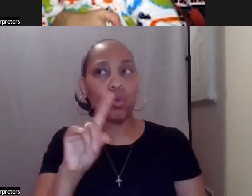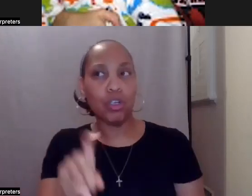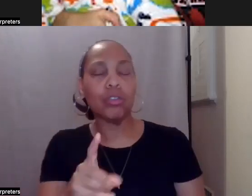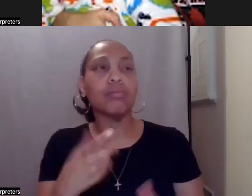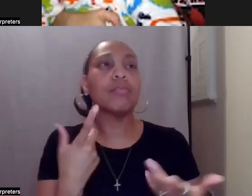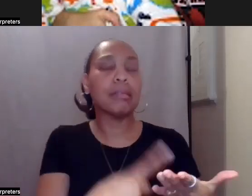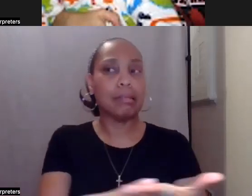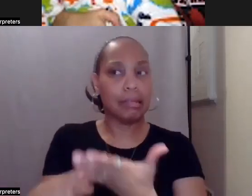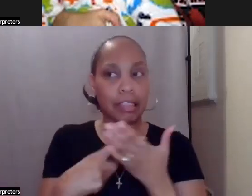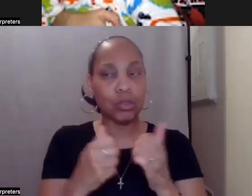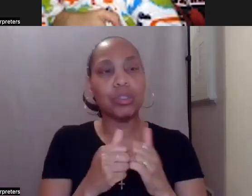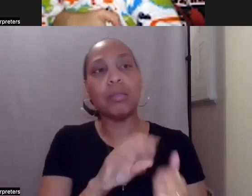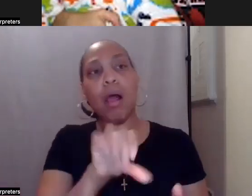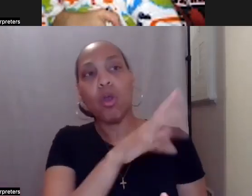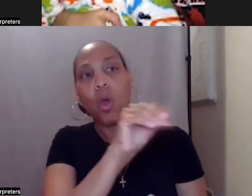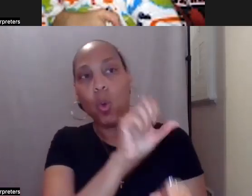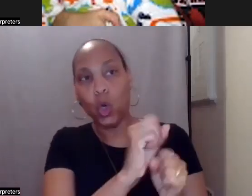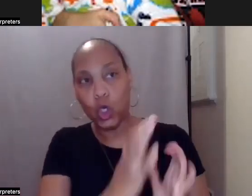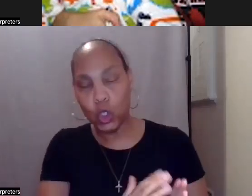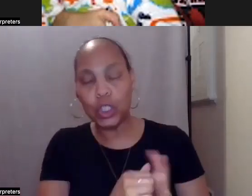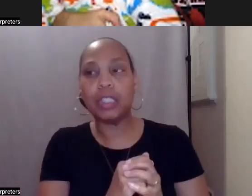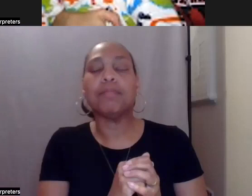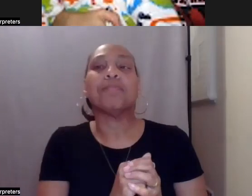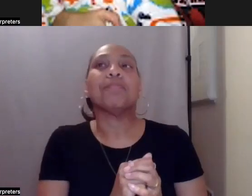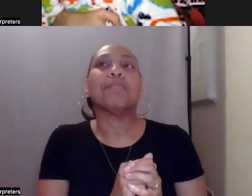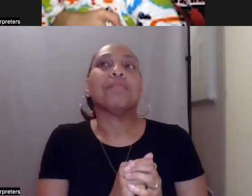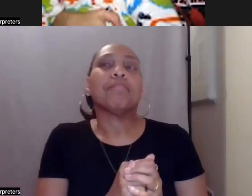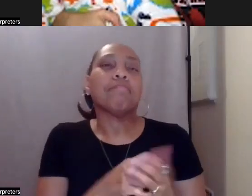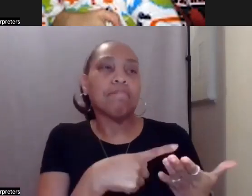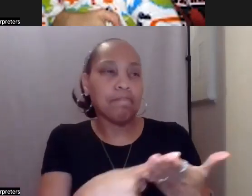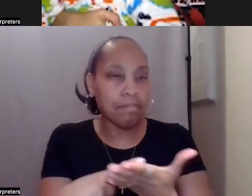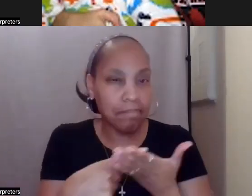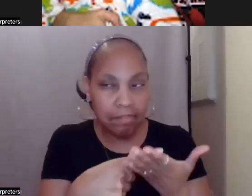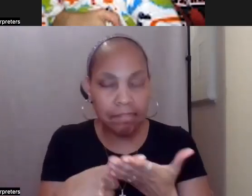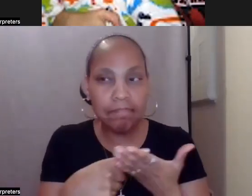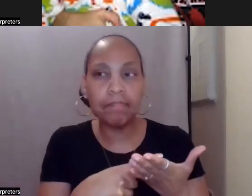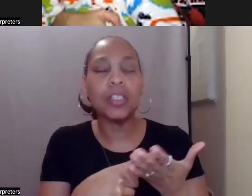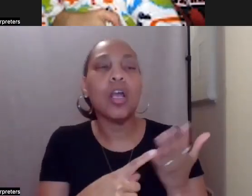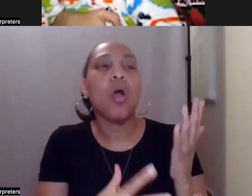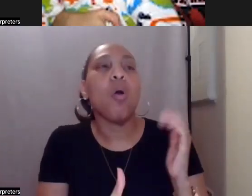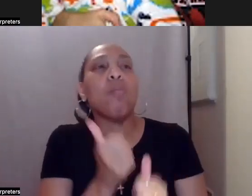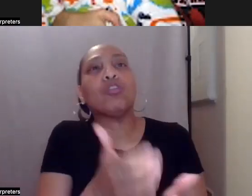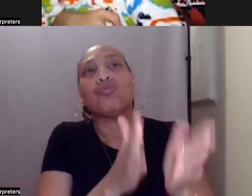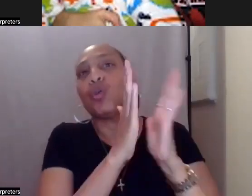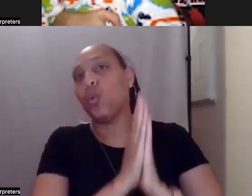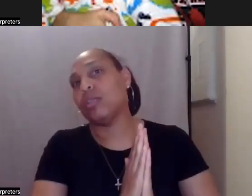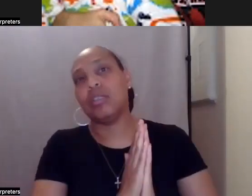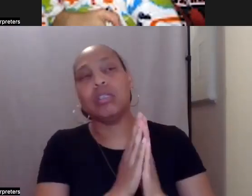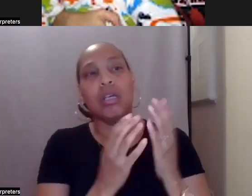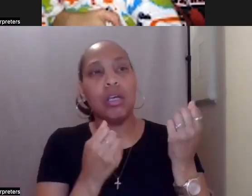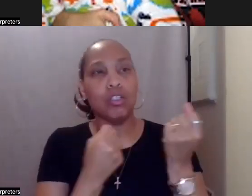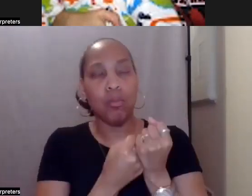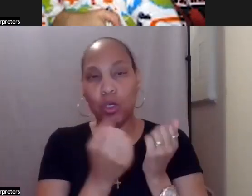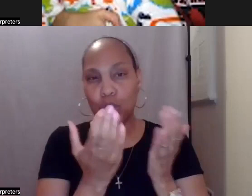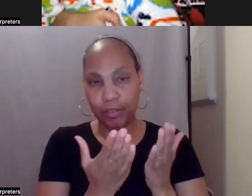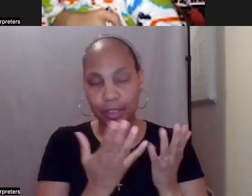coworkers and the consensus that, um, that we came up with the most requested support worker service. It's a combination